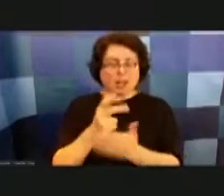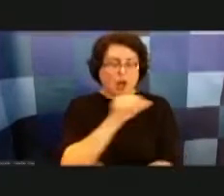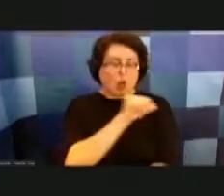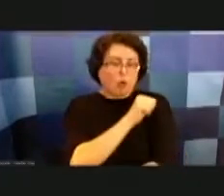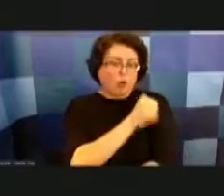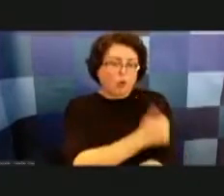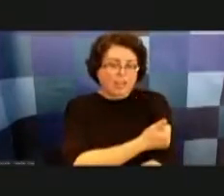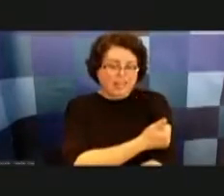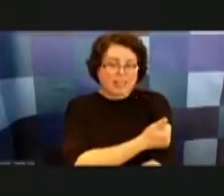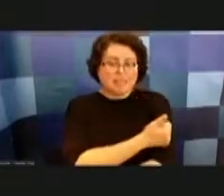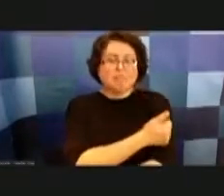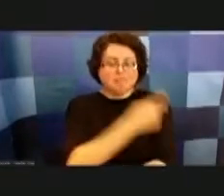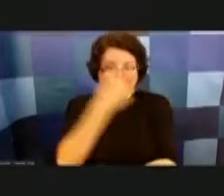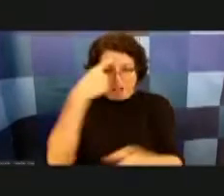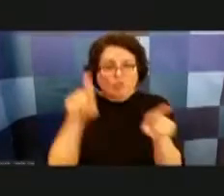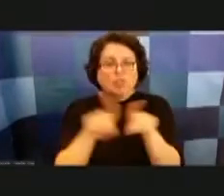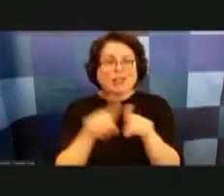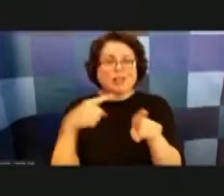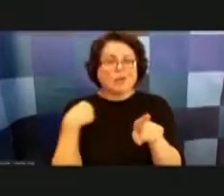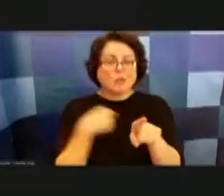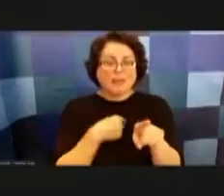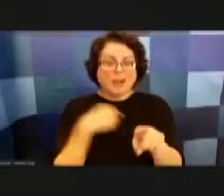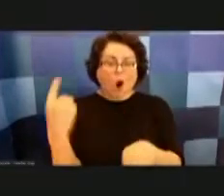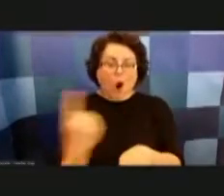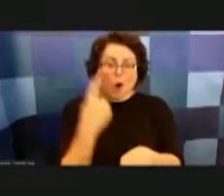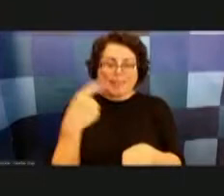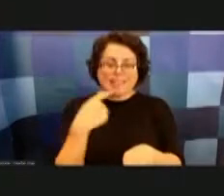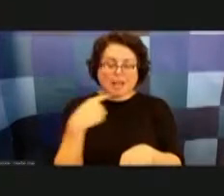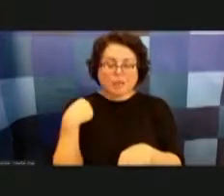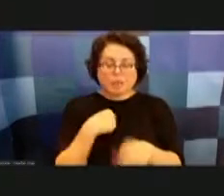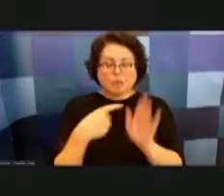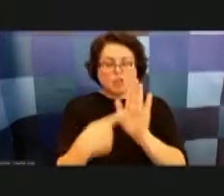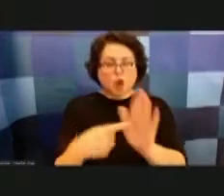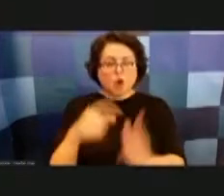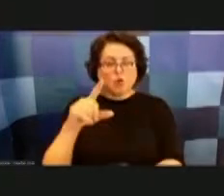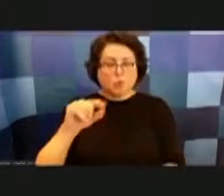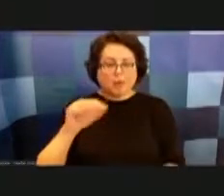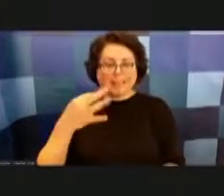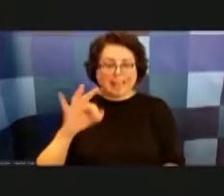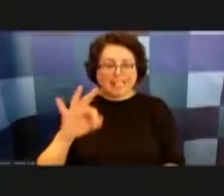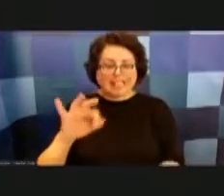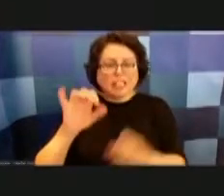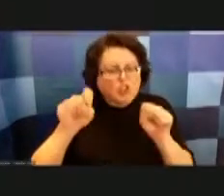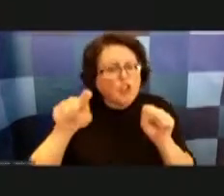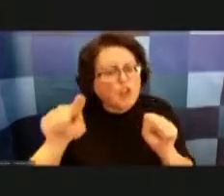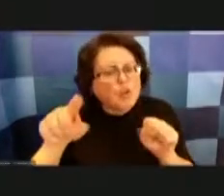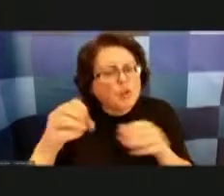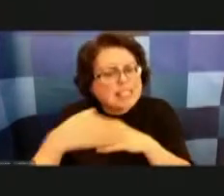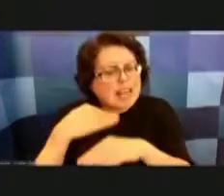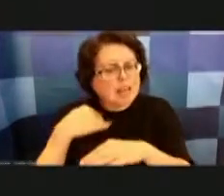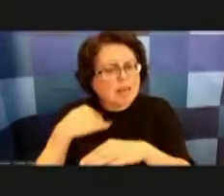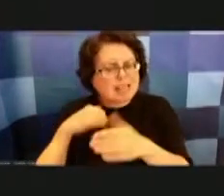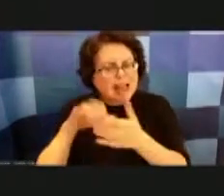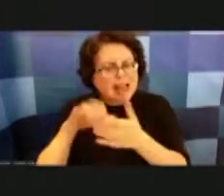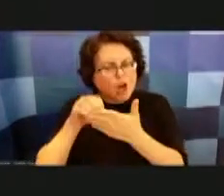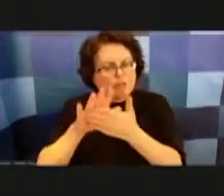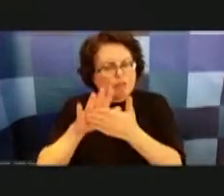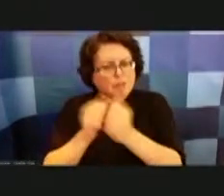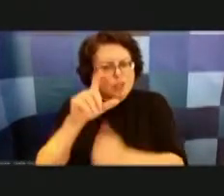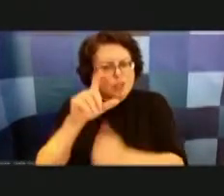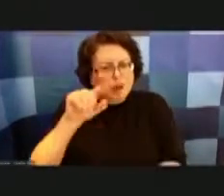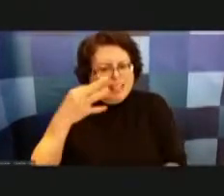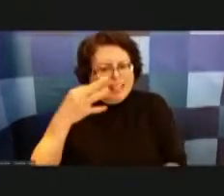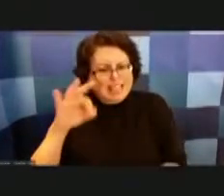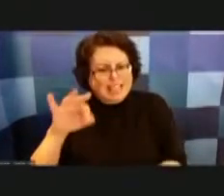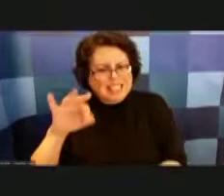to always show 2019 it'd be interested could you send me the the document with the 2019 column we have that analysis